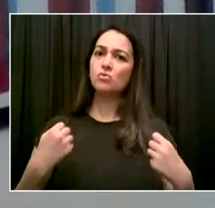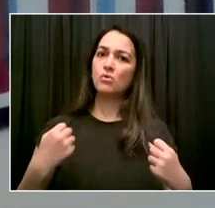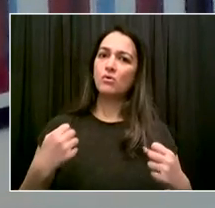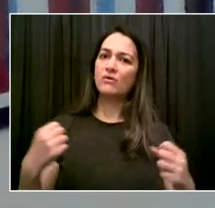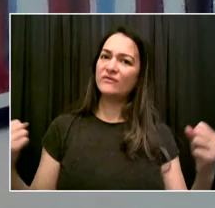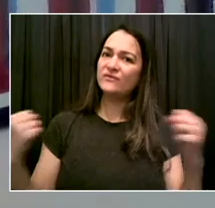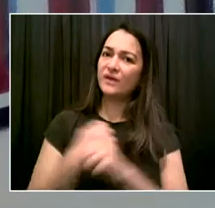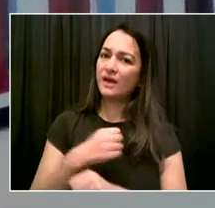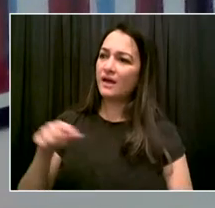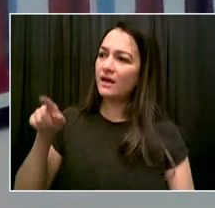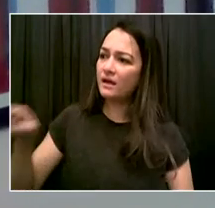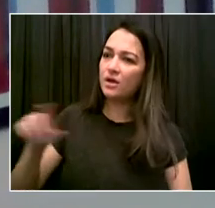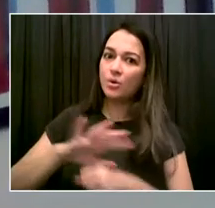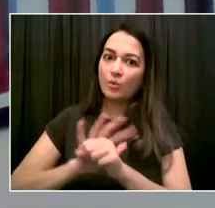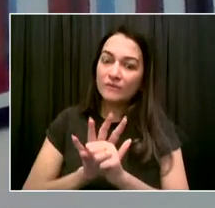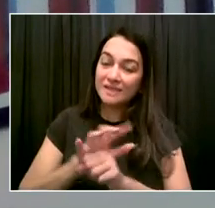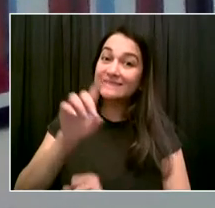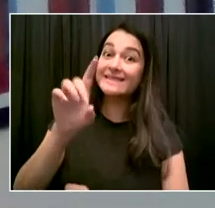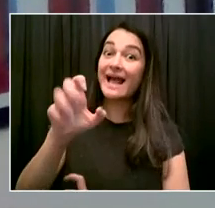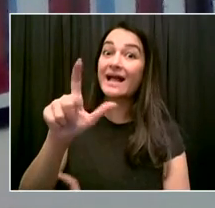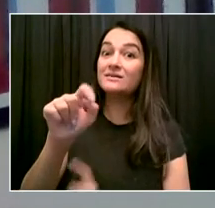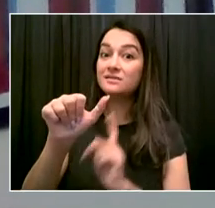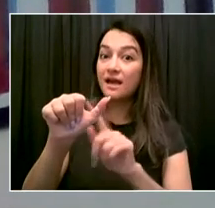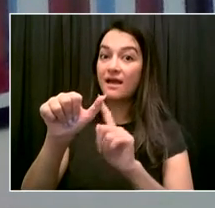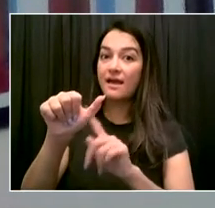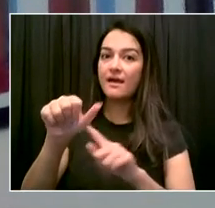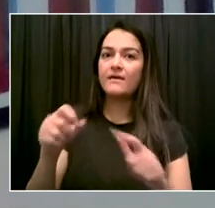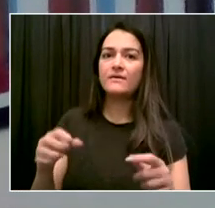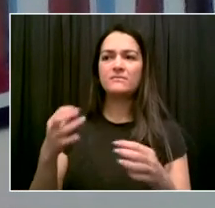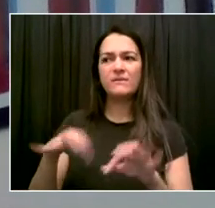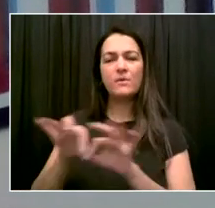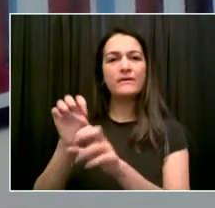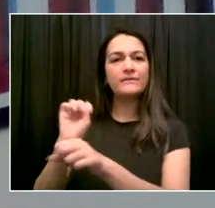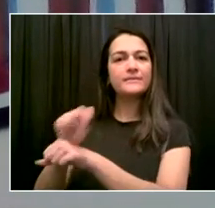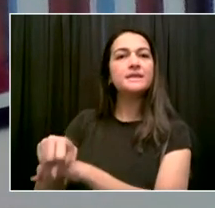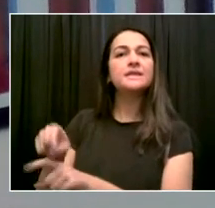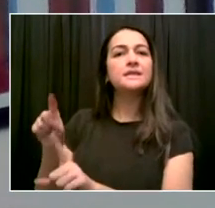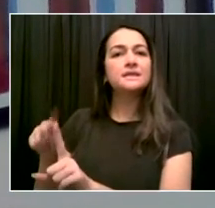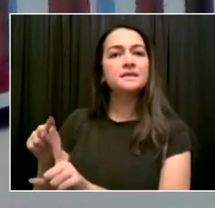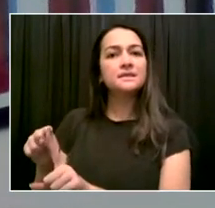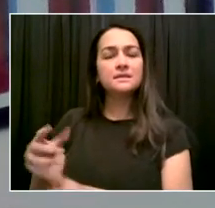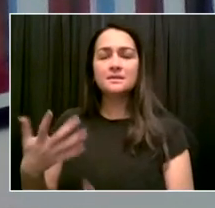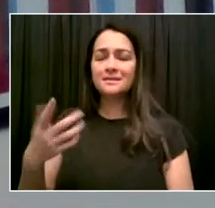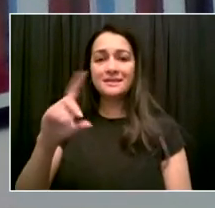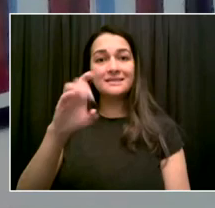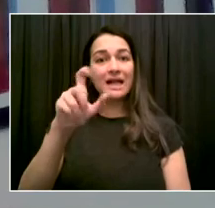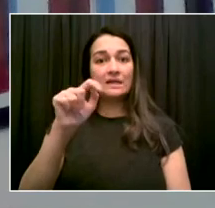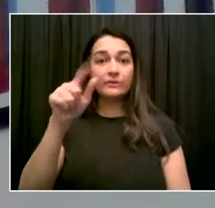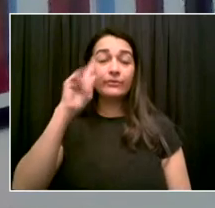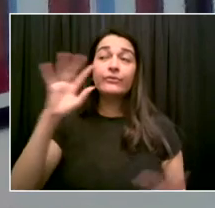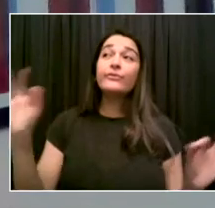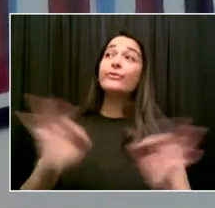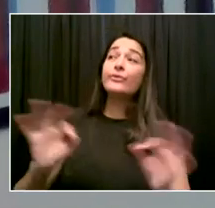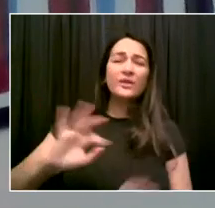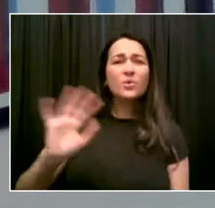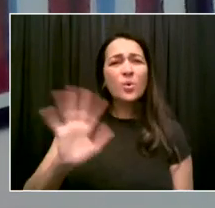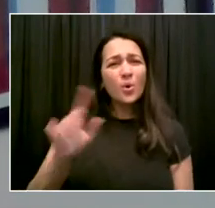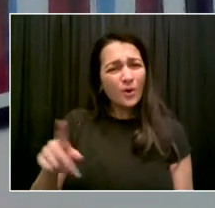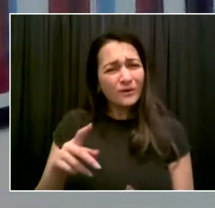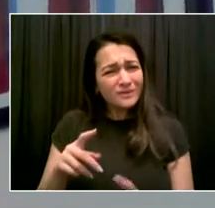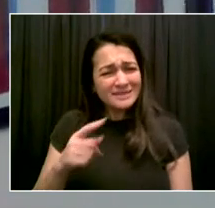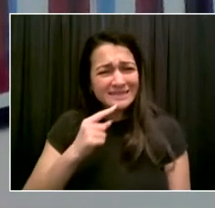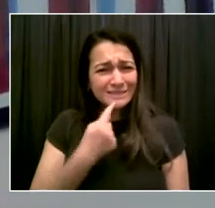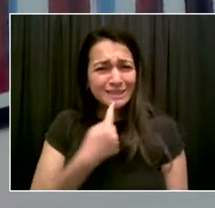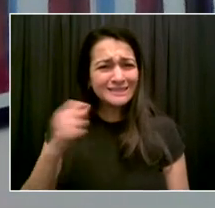like a freight train. And it is really important that we're acting today to put New York City at the forefront globally